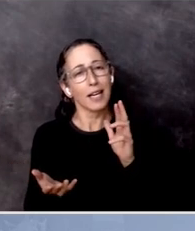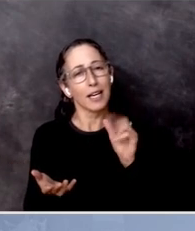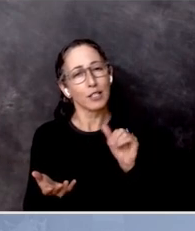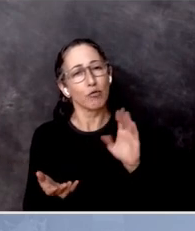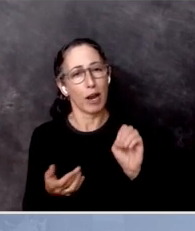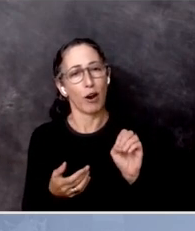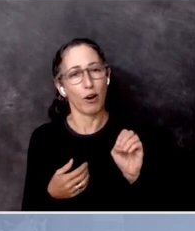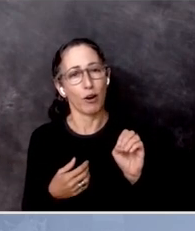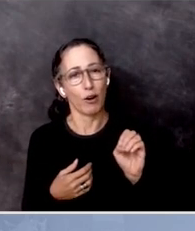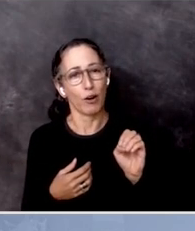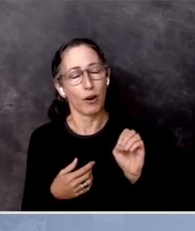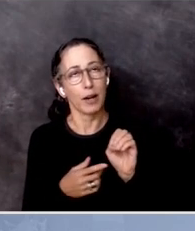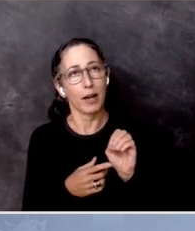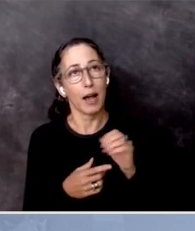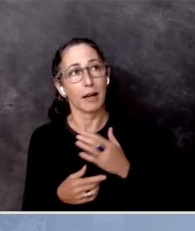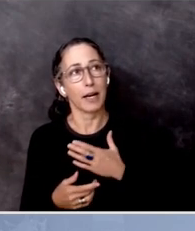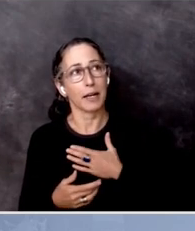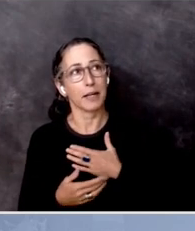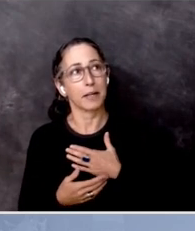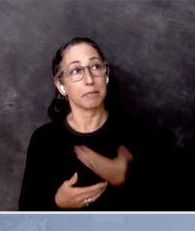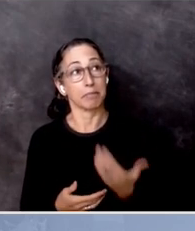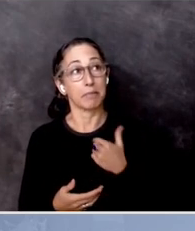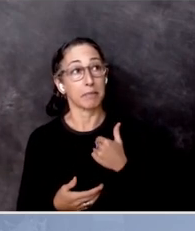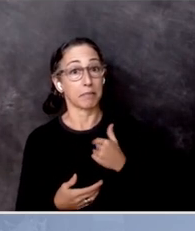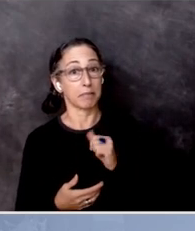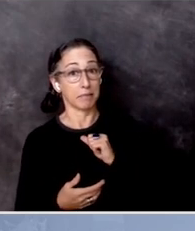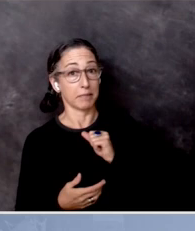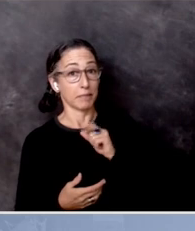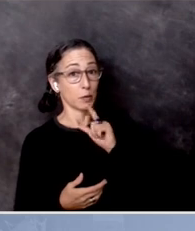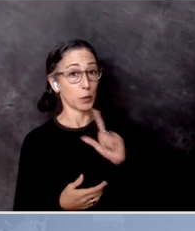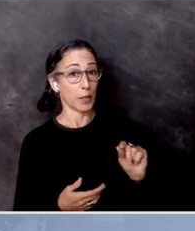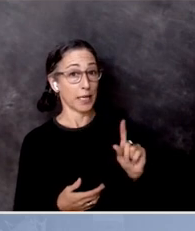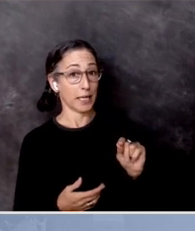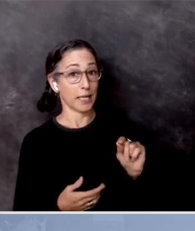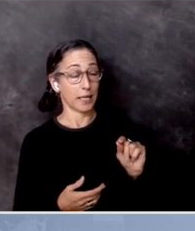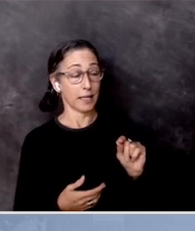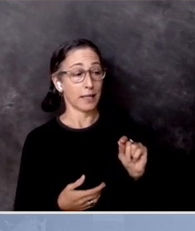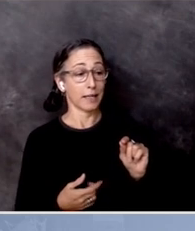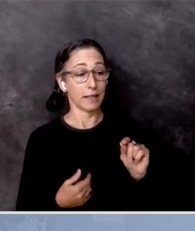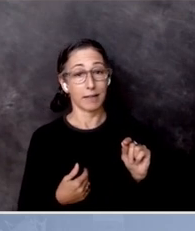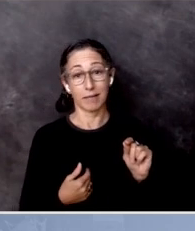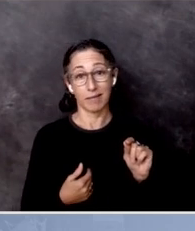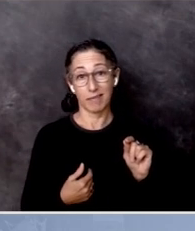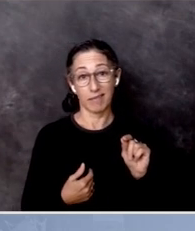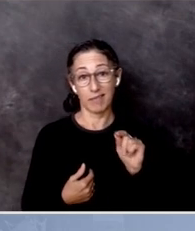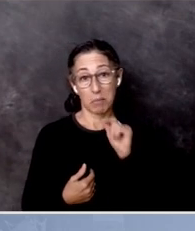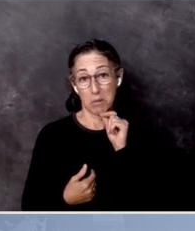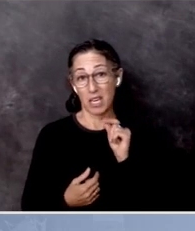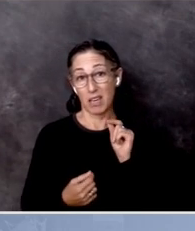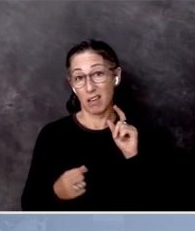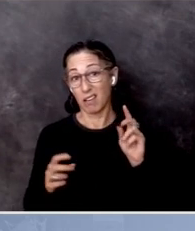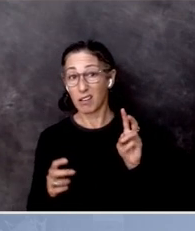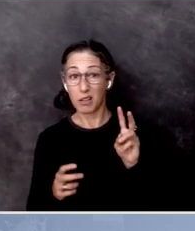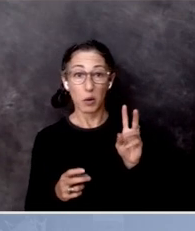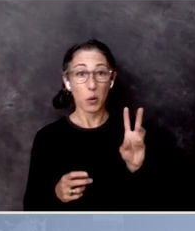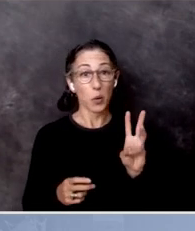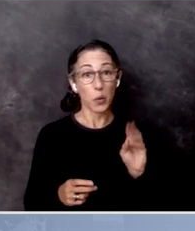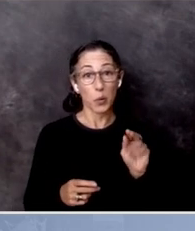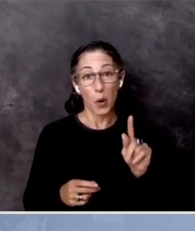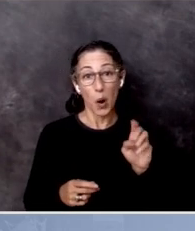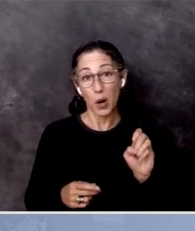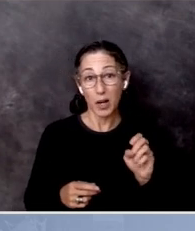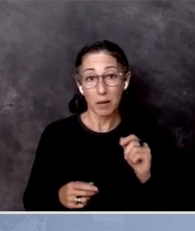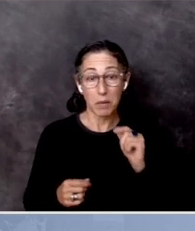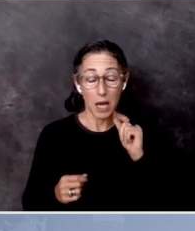will confess that when I was 20 years old, I wasn't all that woke. Because I had